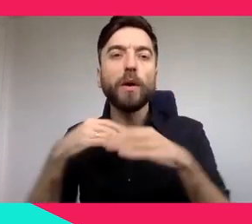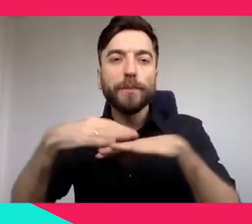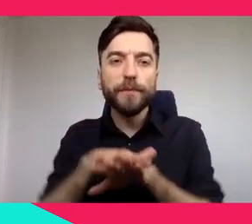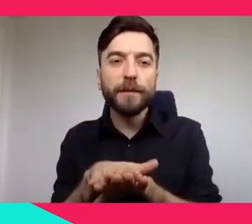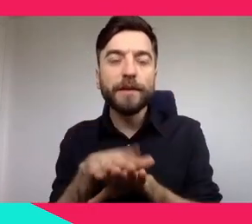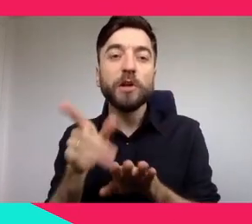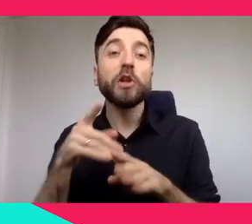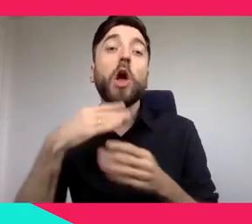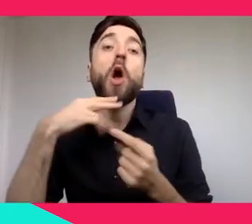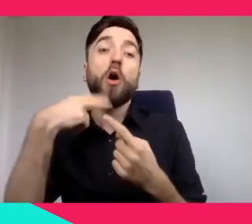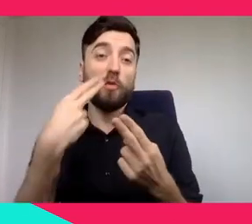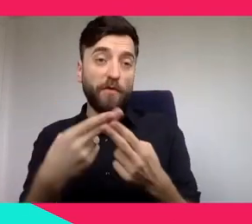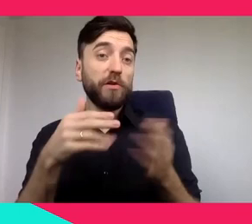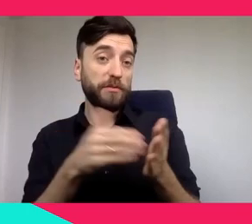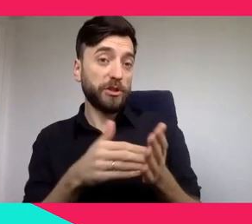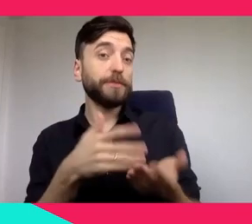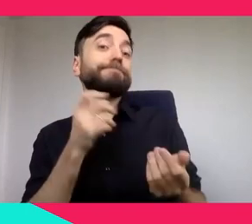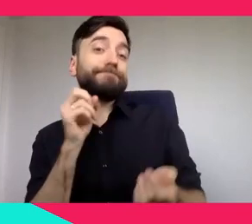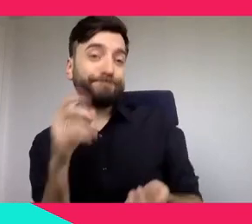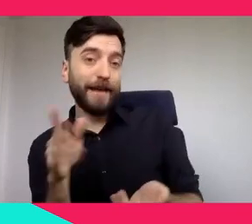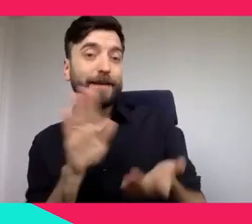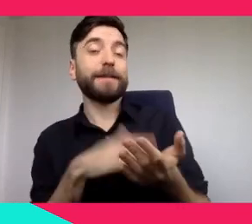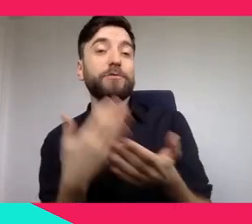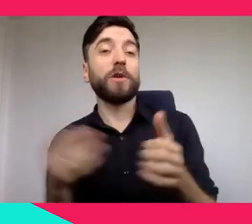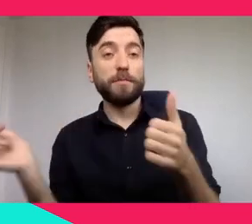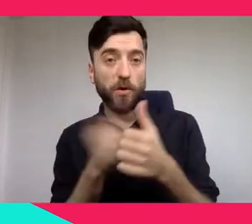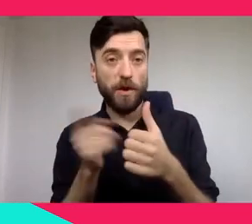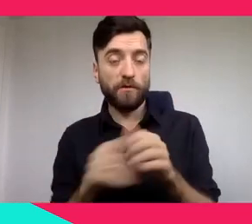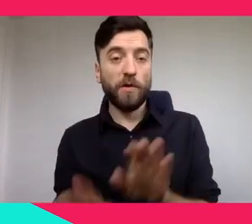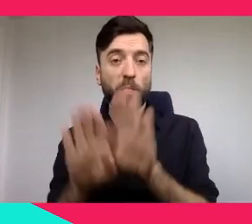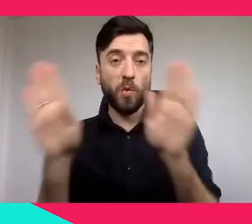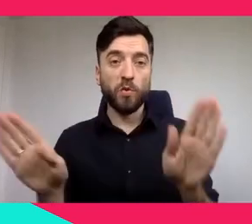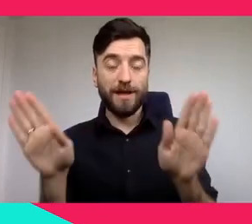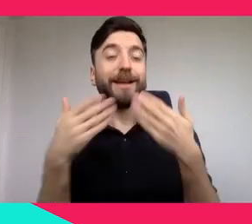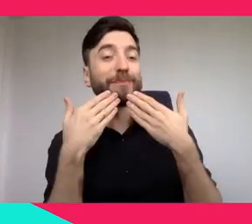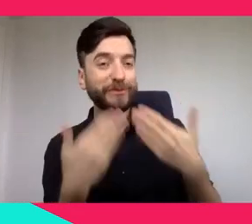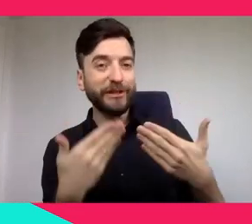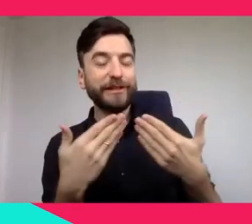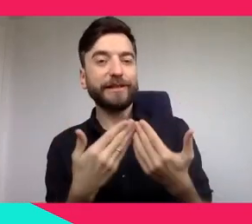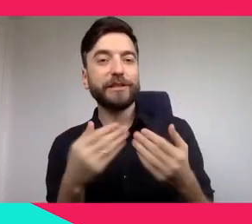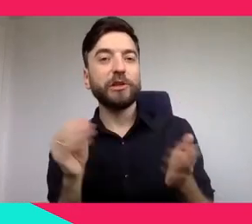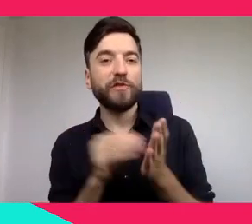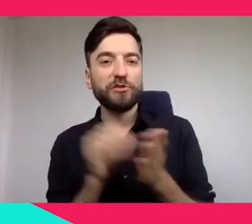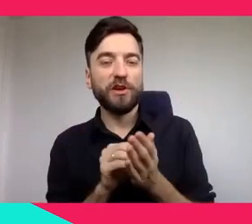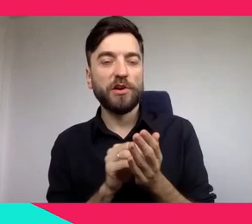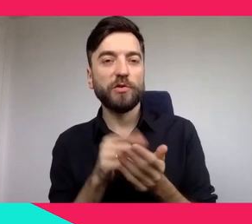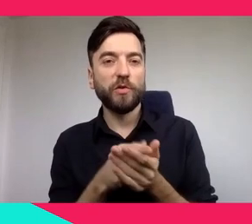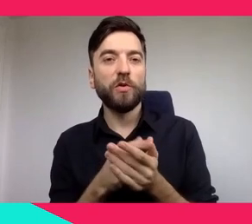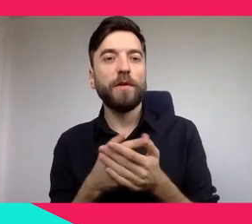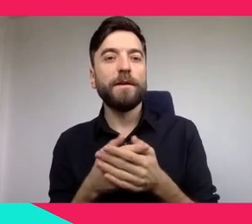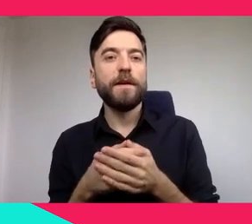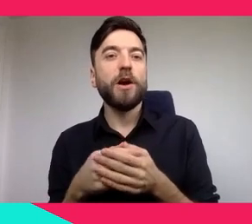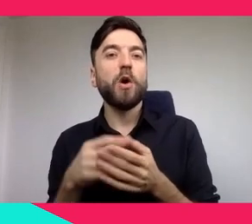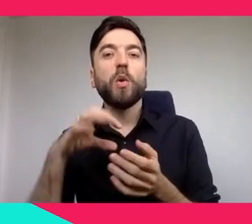First, museums can work on reaching more people farther and wider. They can do that with a better